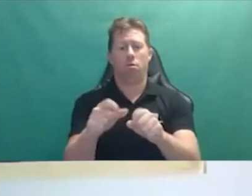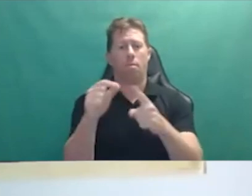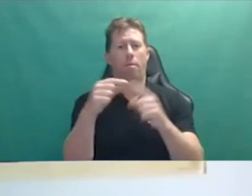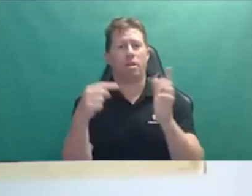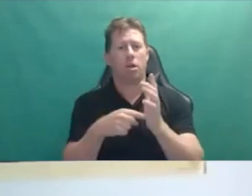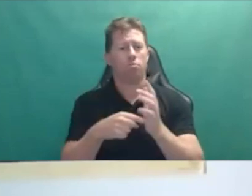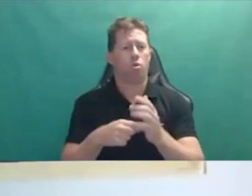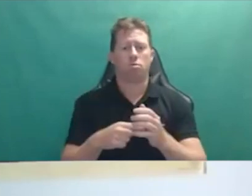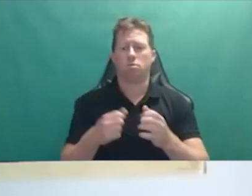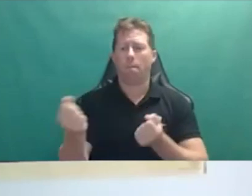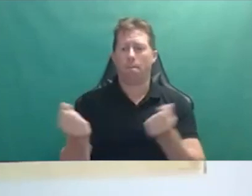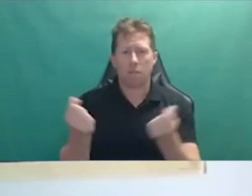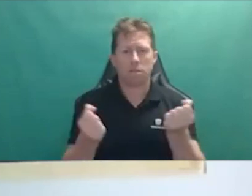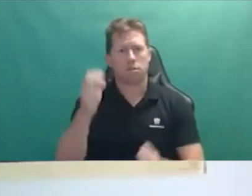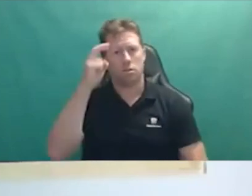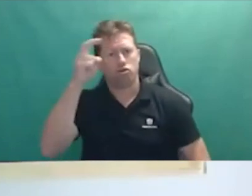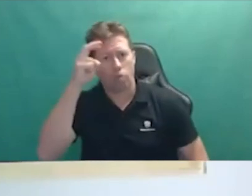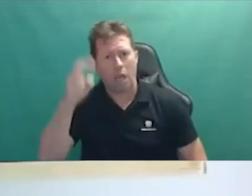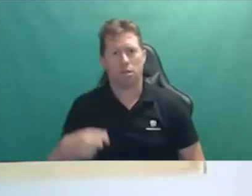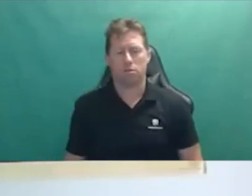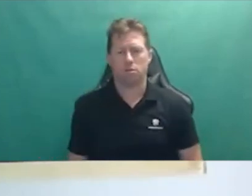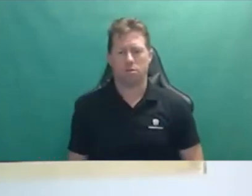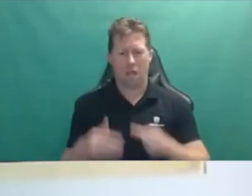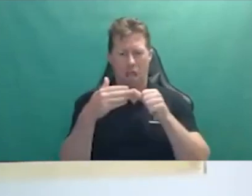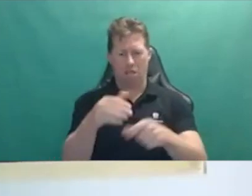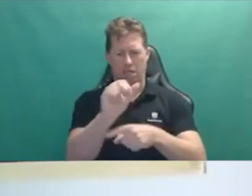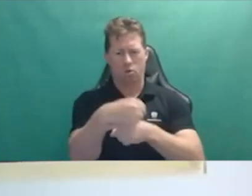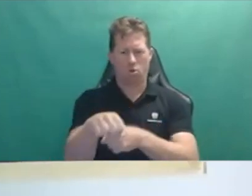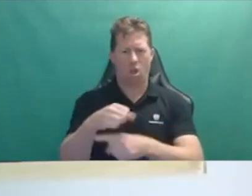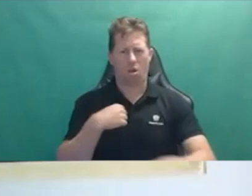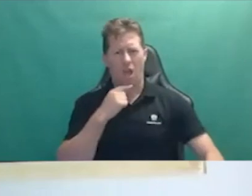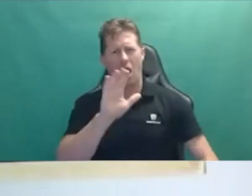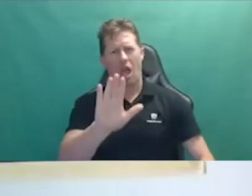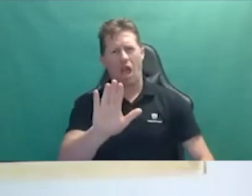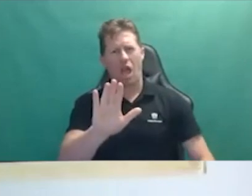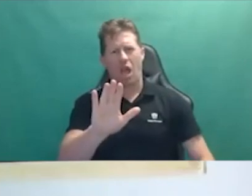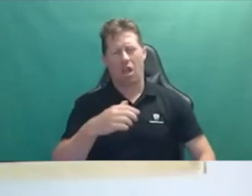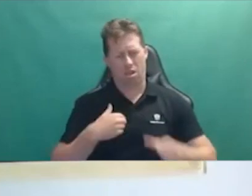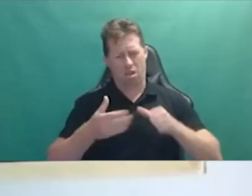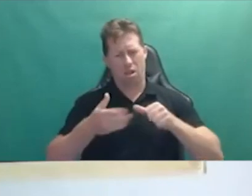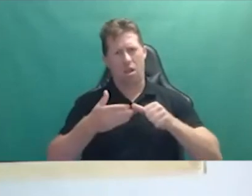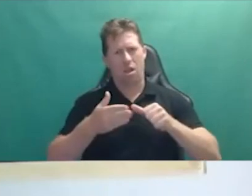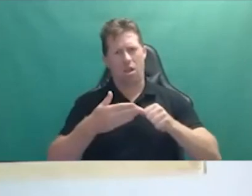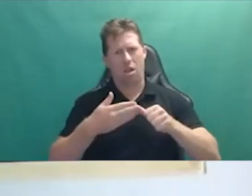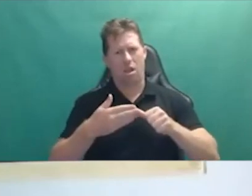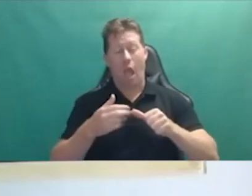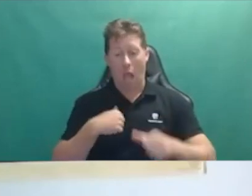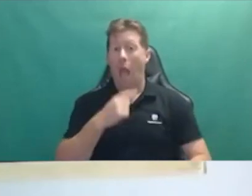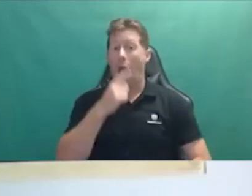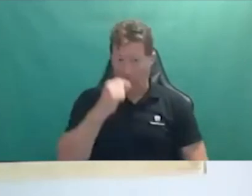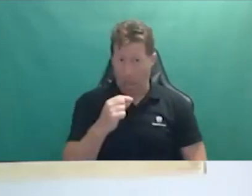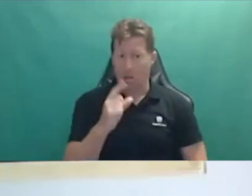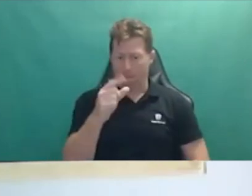answer would be yes or no. And when I went into the context of I can, but it takes a lot of work and